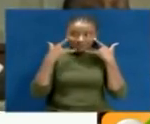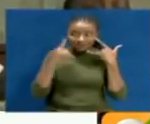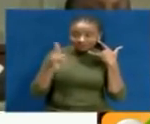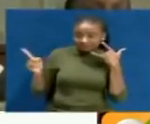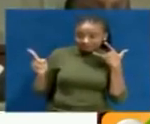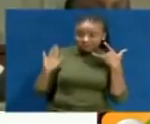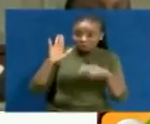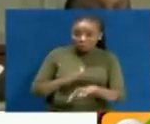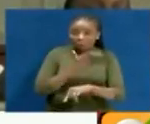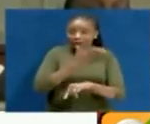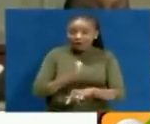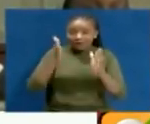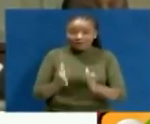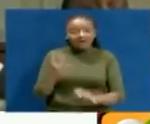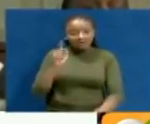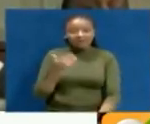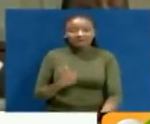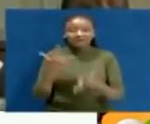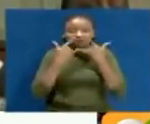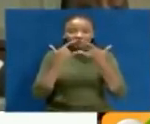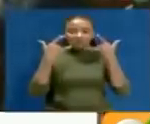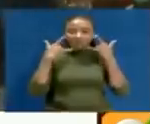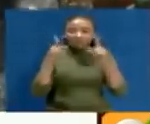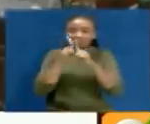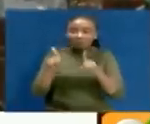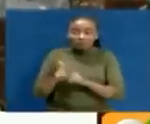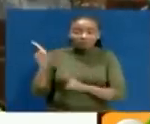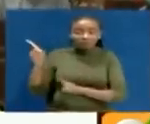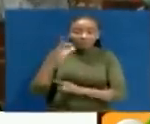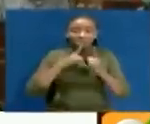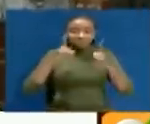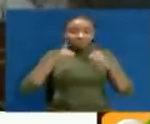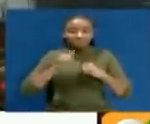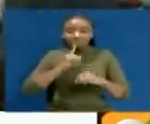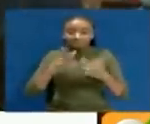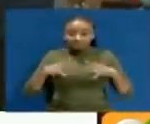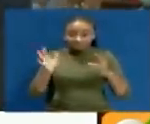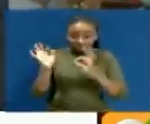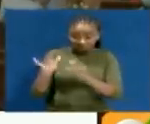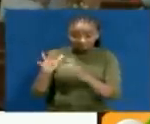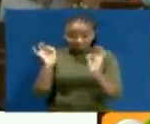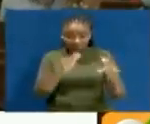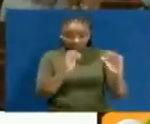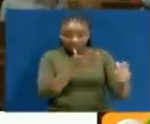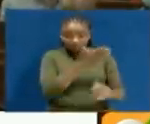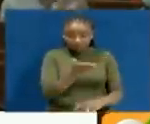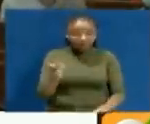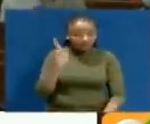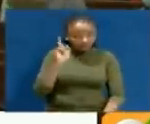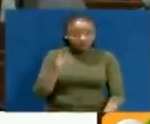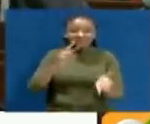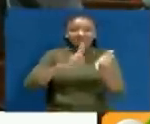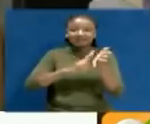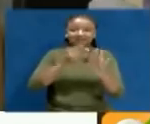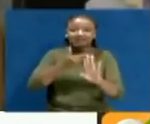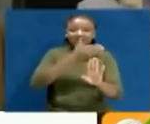leading the Hines. The Provost, Rev. Kanun Samuel Wainaina, tells us that those who have attended the various services today, had to pre